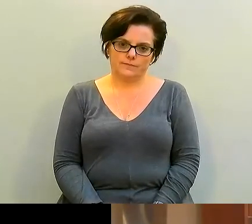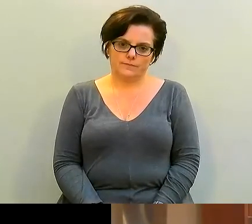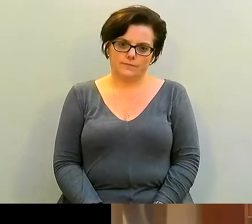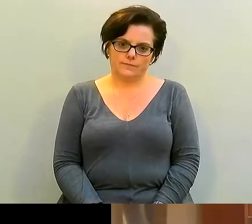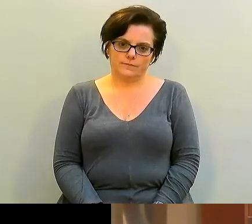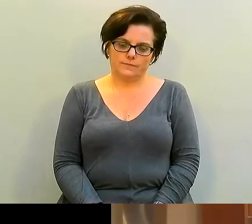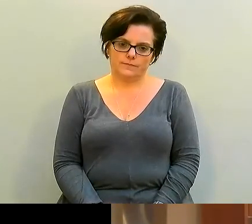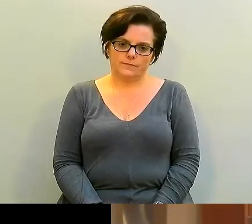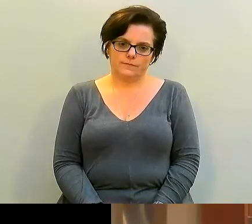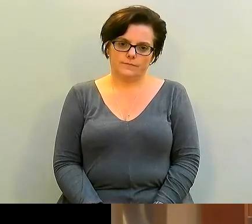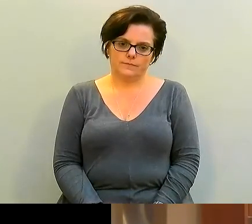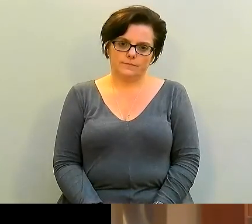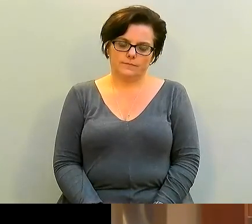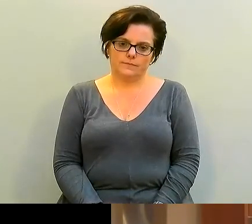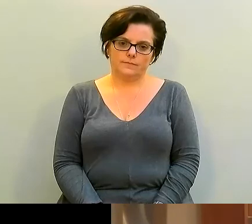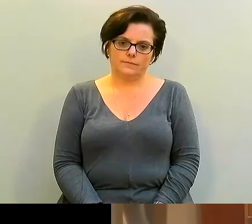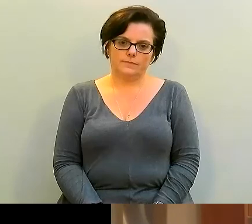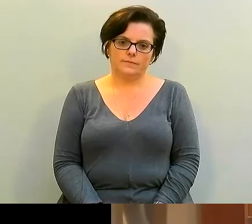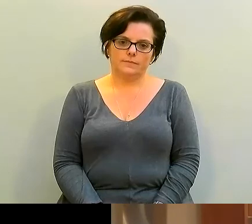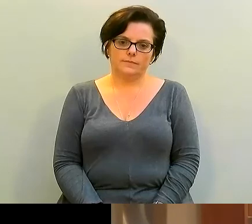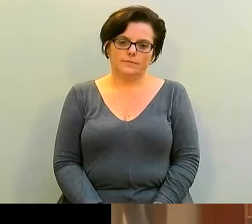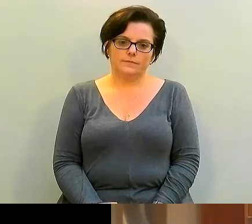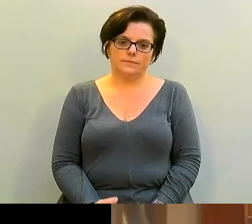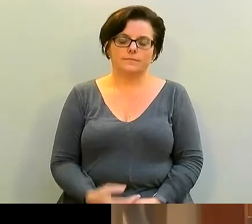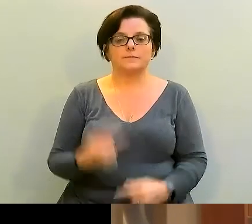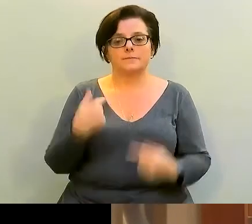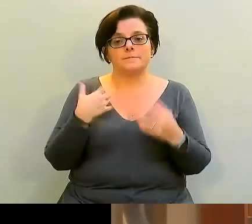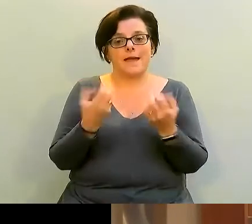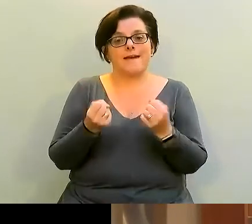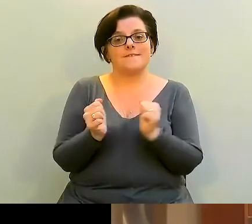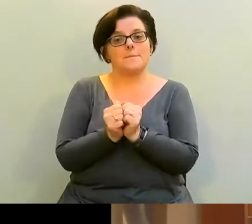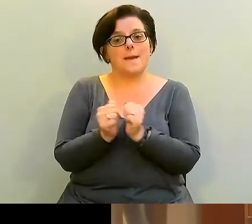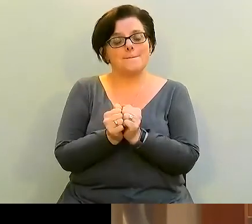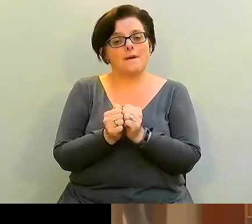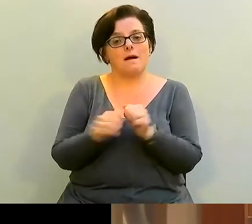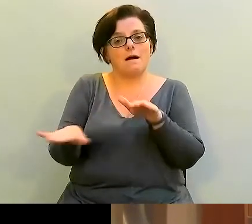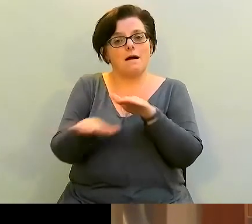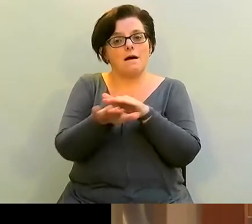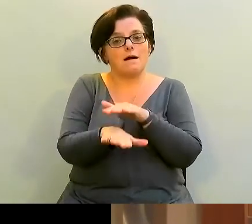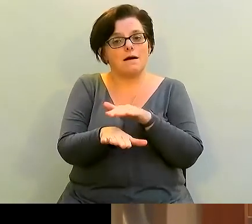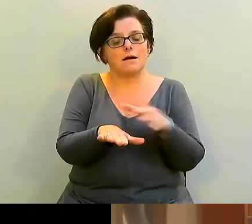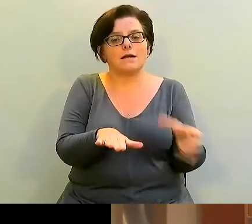and I have my piece of parchment which is great because it's not going to stick.